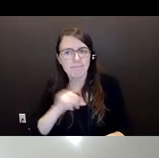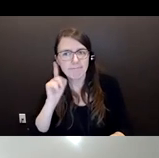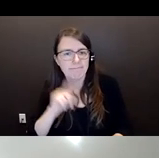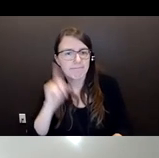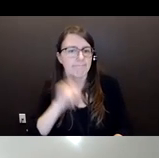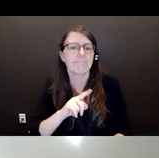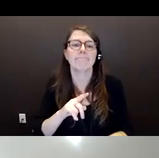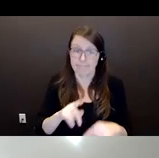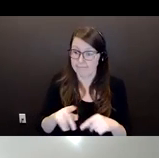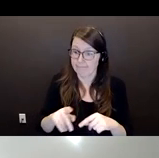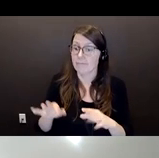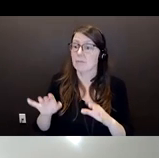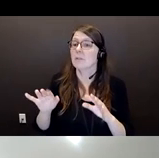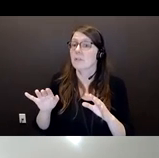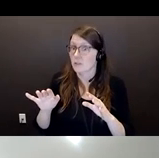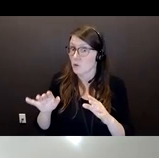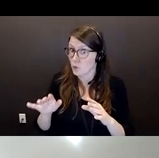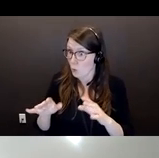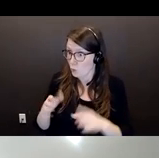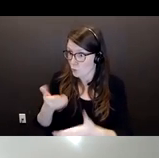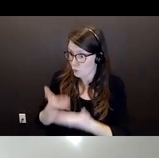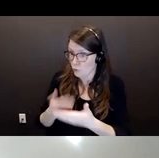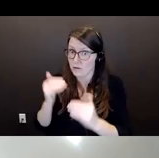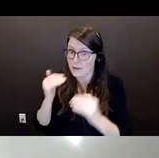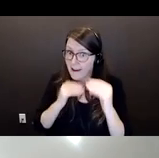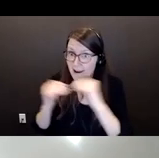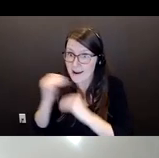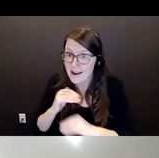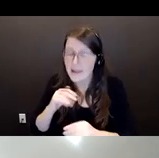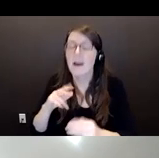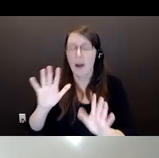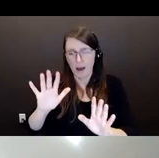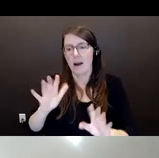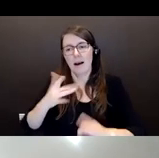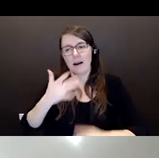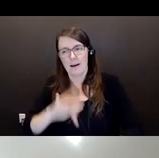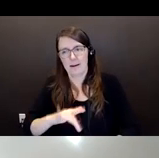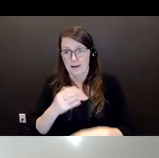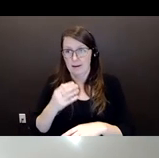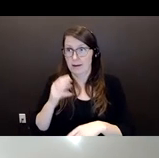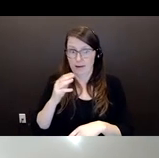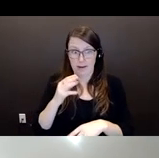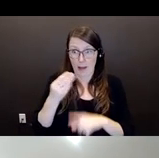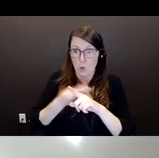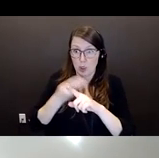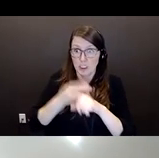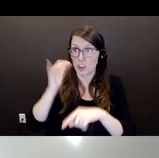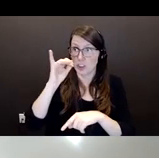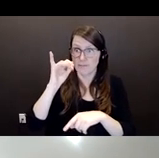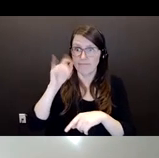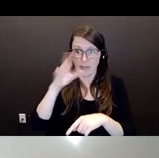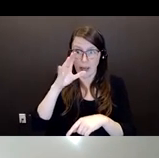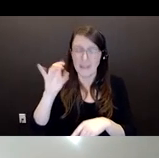get the insurer for the mortgage to cover off the loss. And that's why Ethel was able to get her home eventually